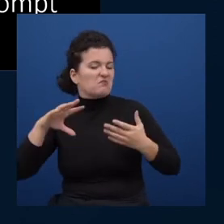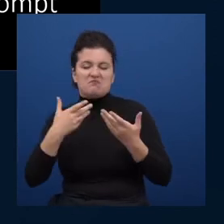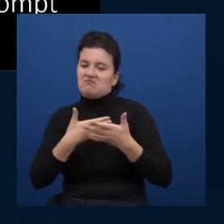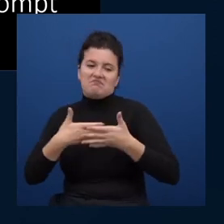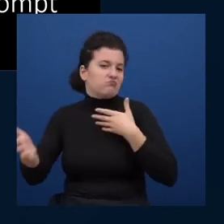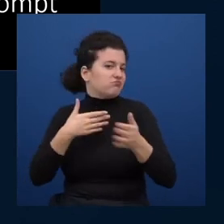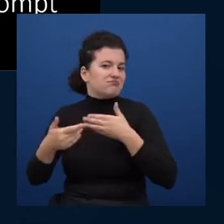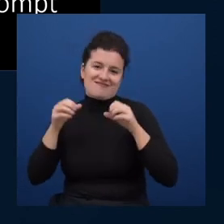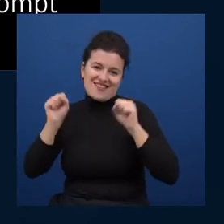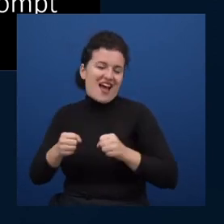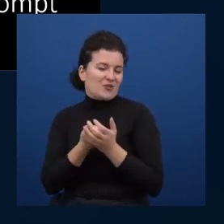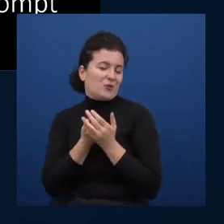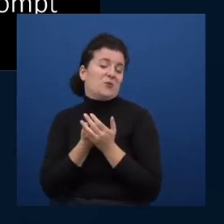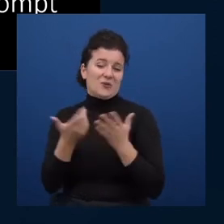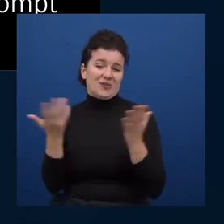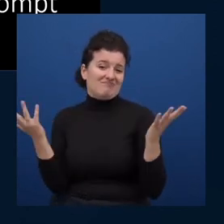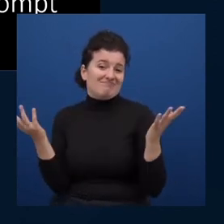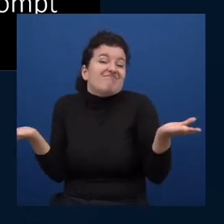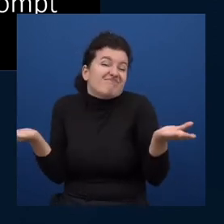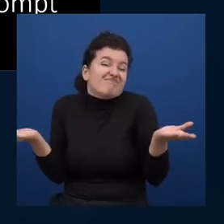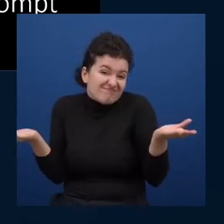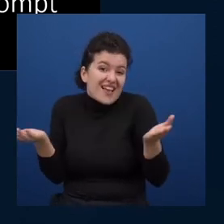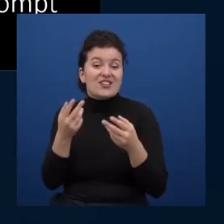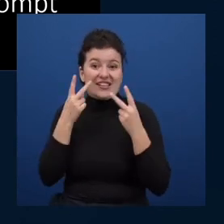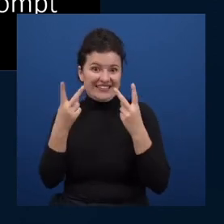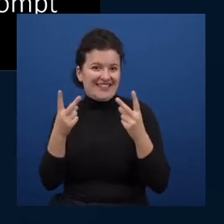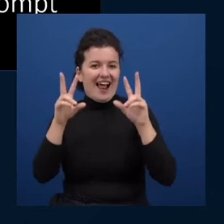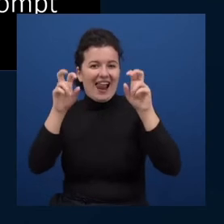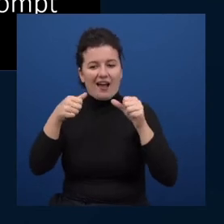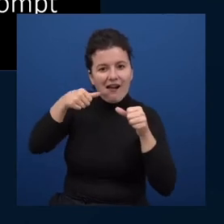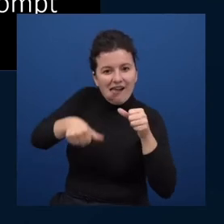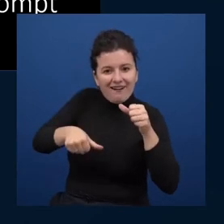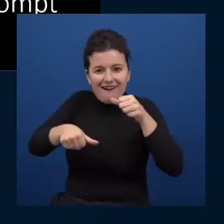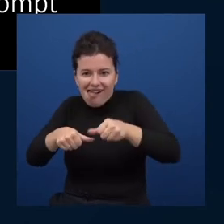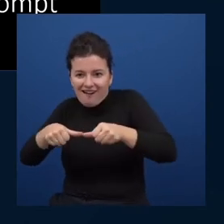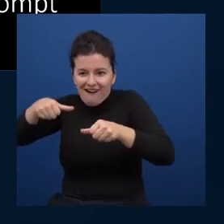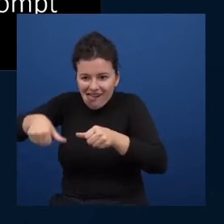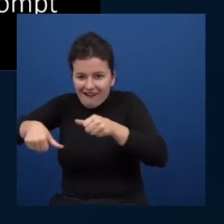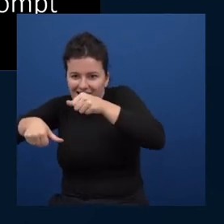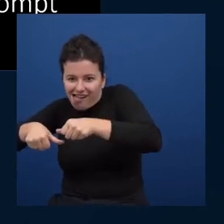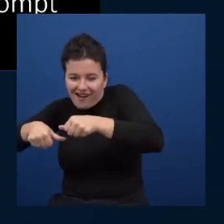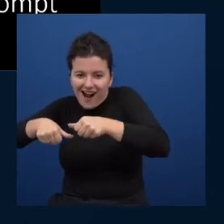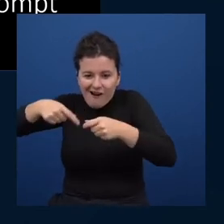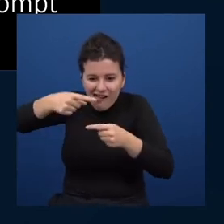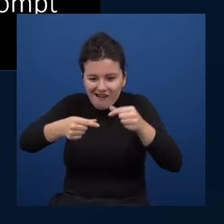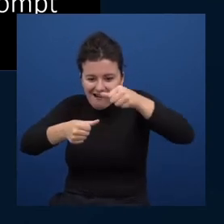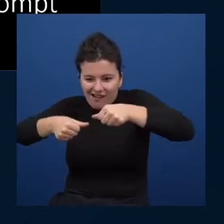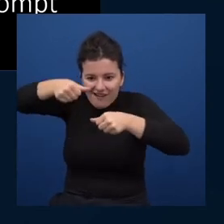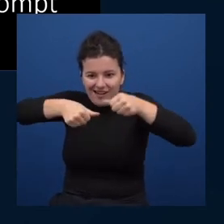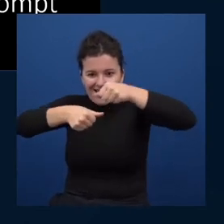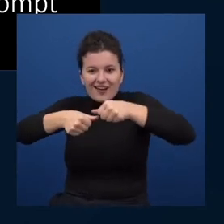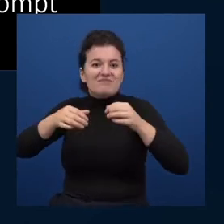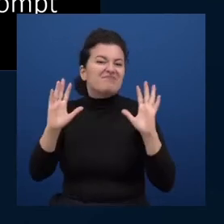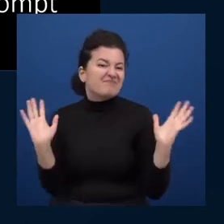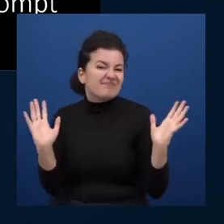that ability to say oh look this lego can snap into that lego and this lego can snap into that lego that feeling